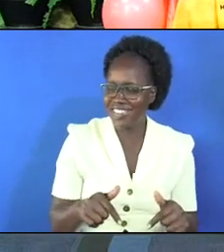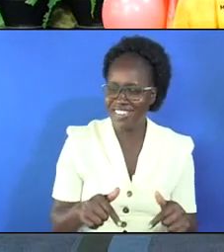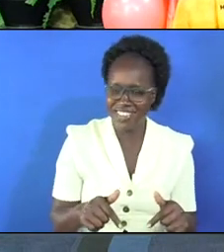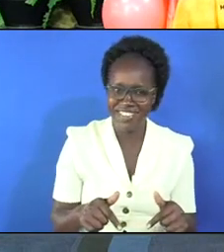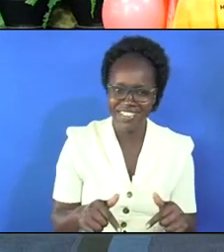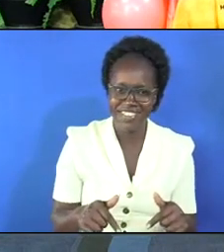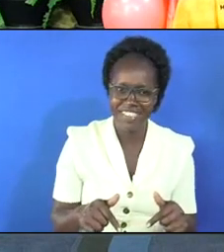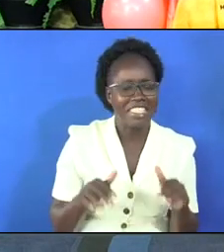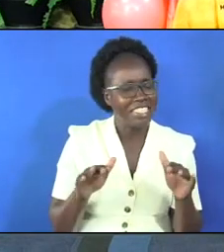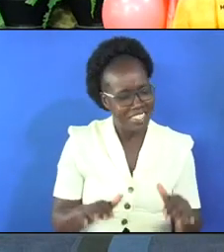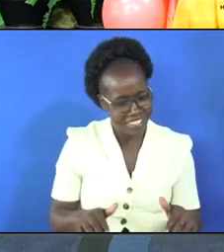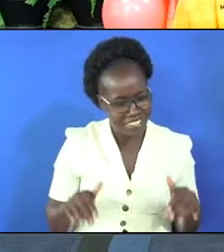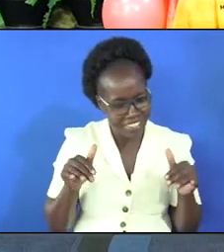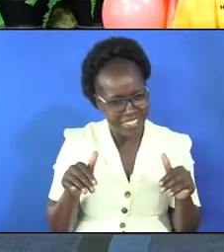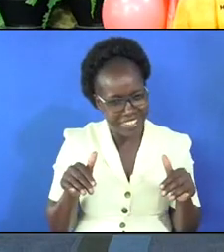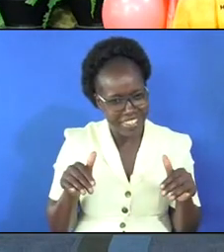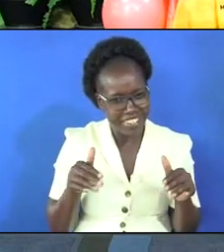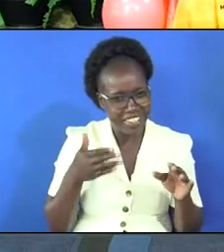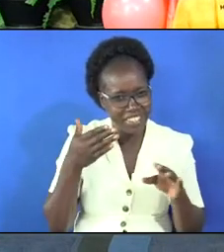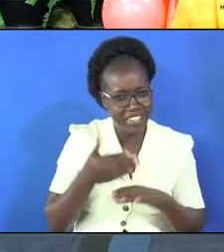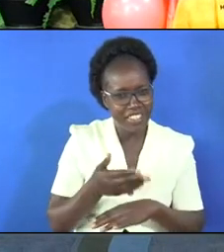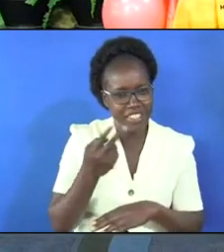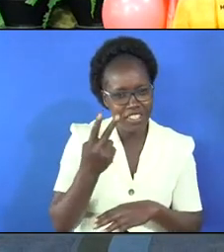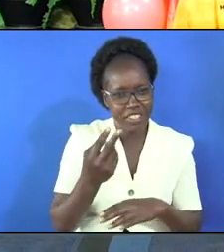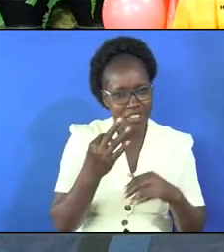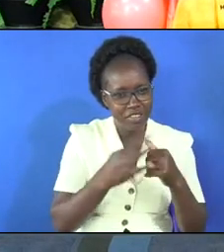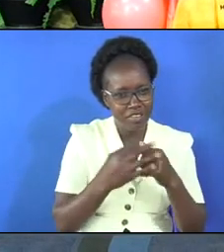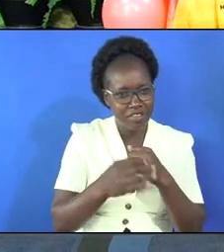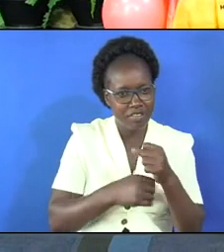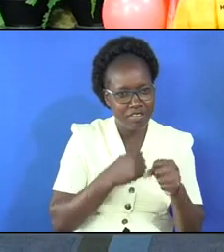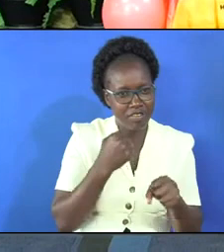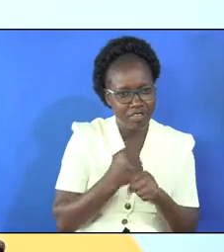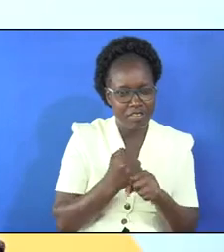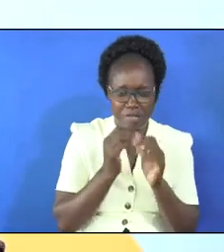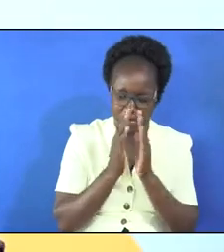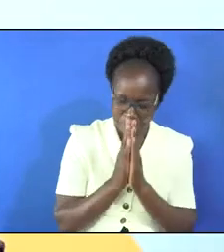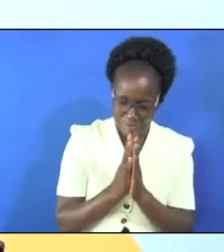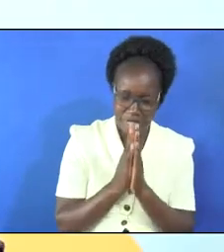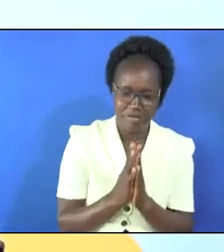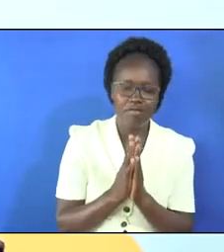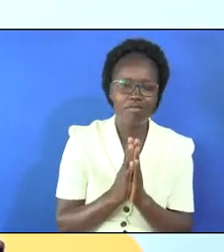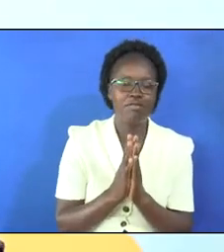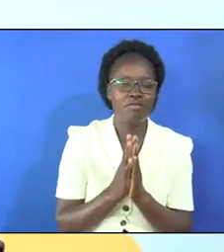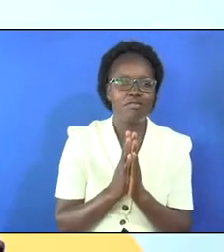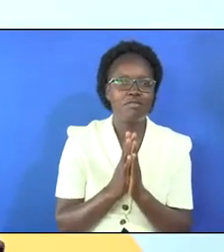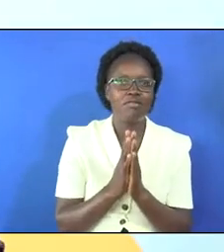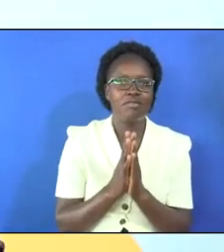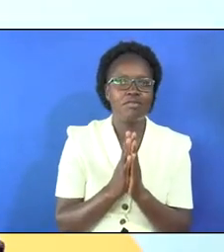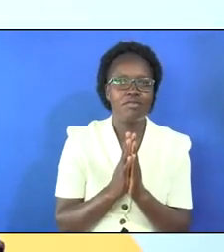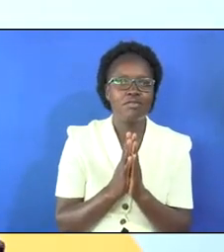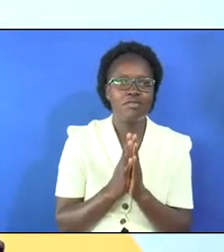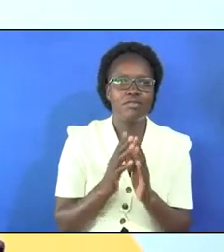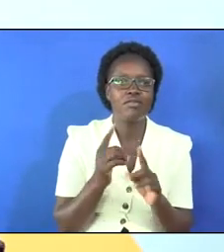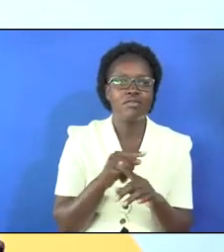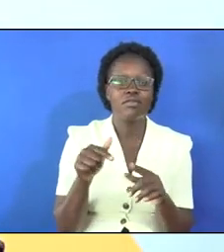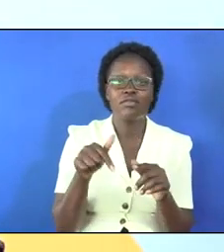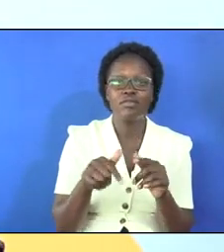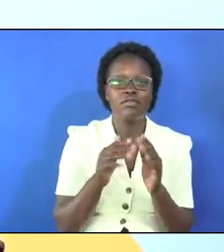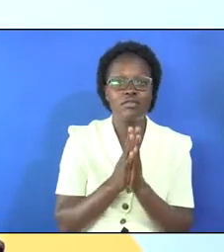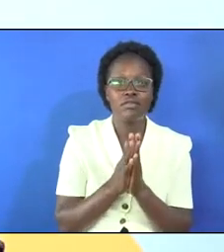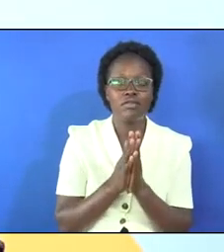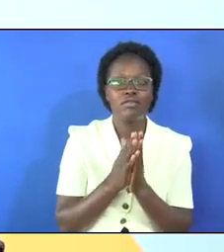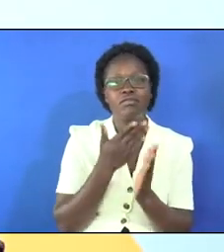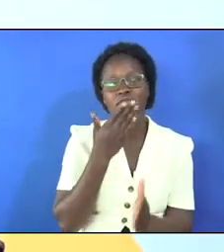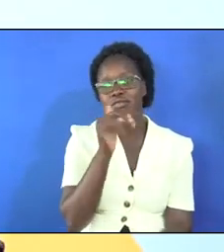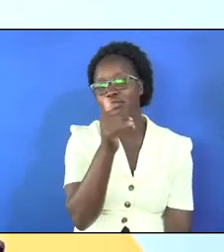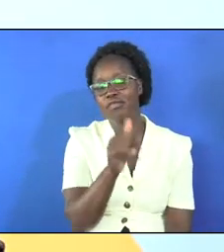I have been waiting for over 28 years and praying but these prayers have